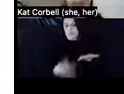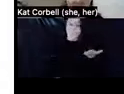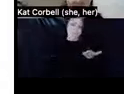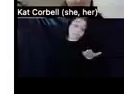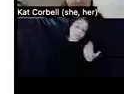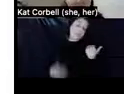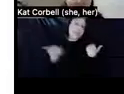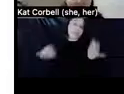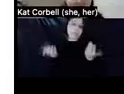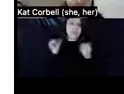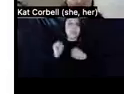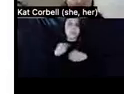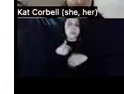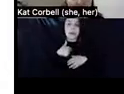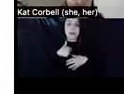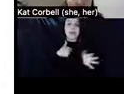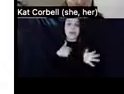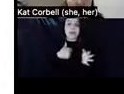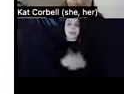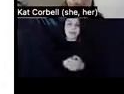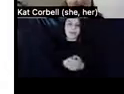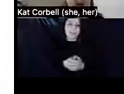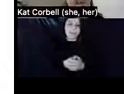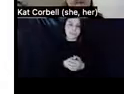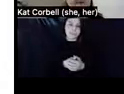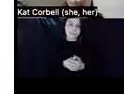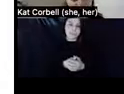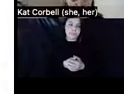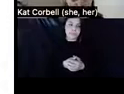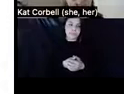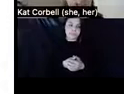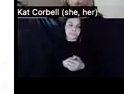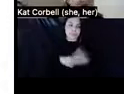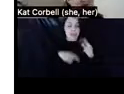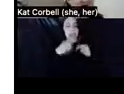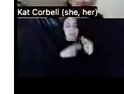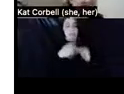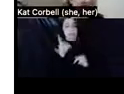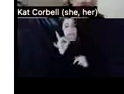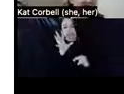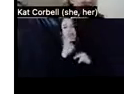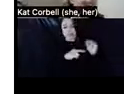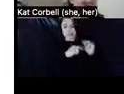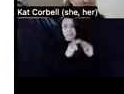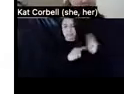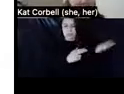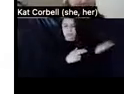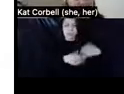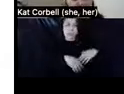I ended up, um, or just like a, the building is poorly built to begin with, thanks to like